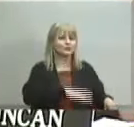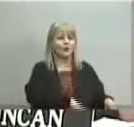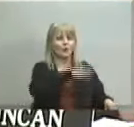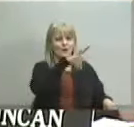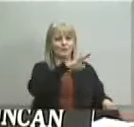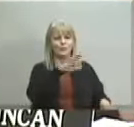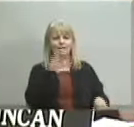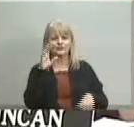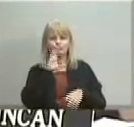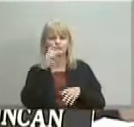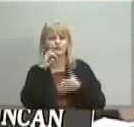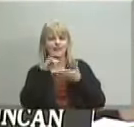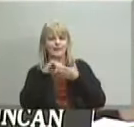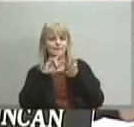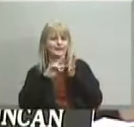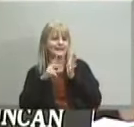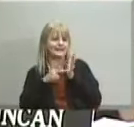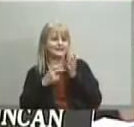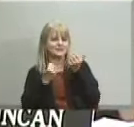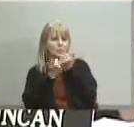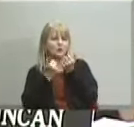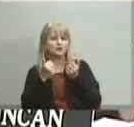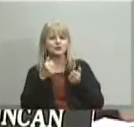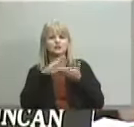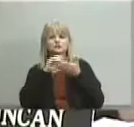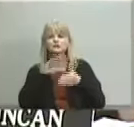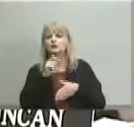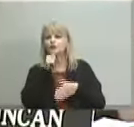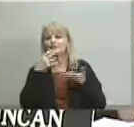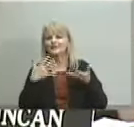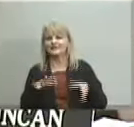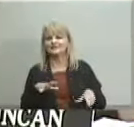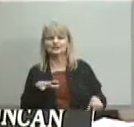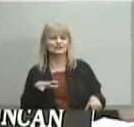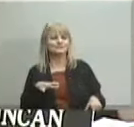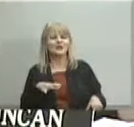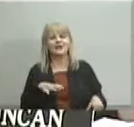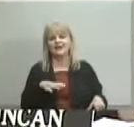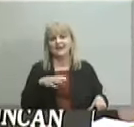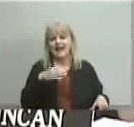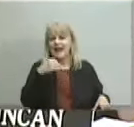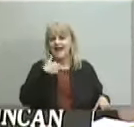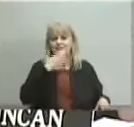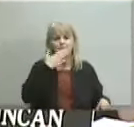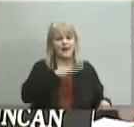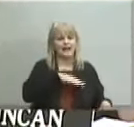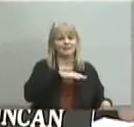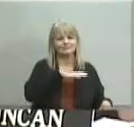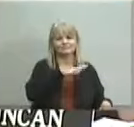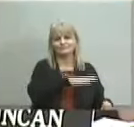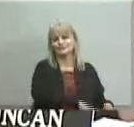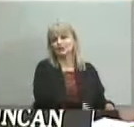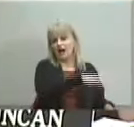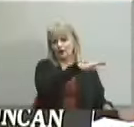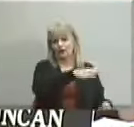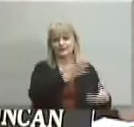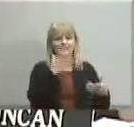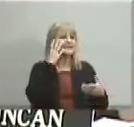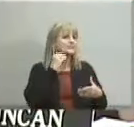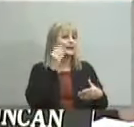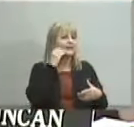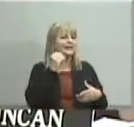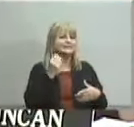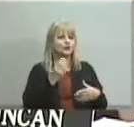means and what those are so to support students who have experienced adverse childhood experiences or other barriers to learning